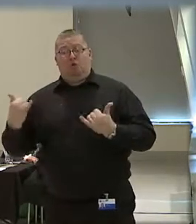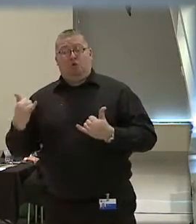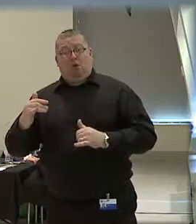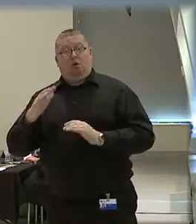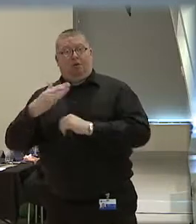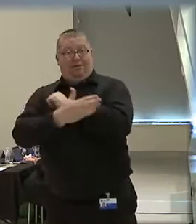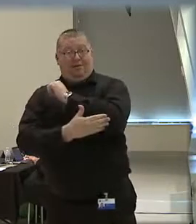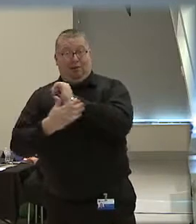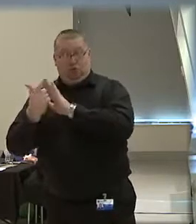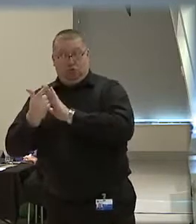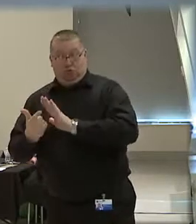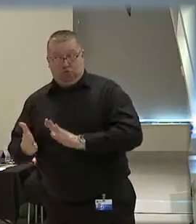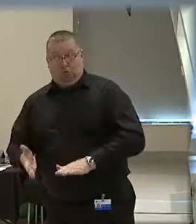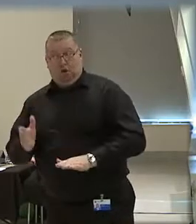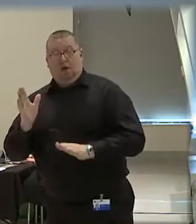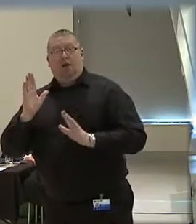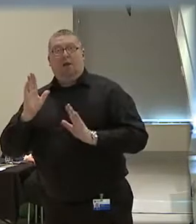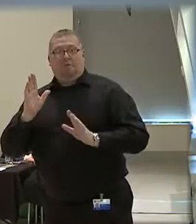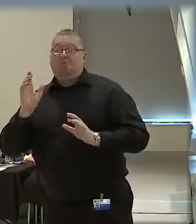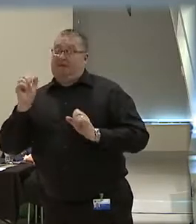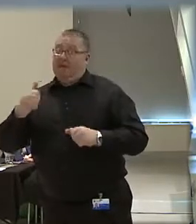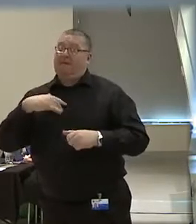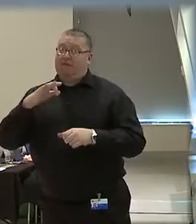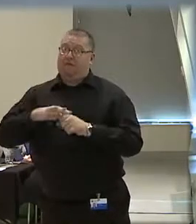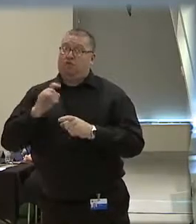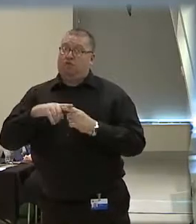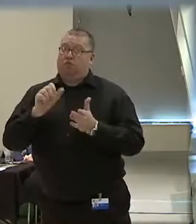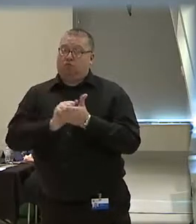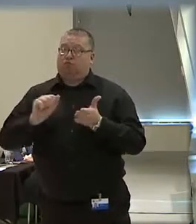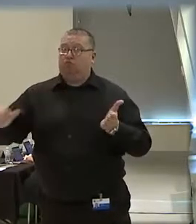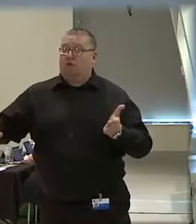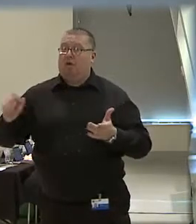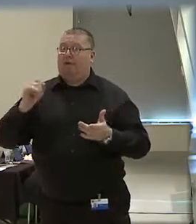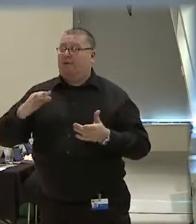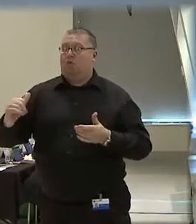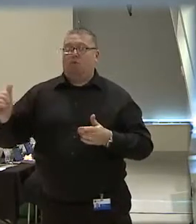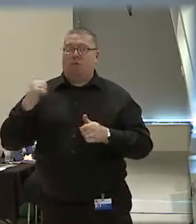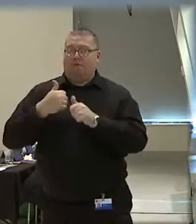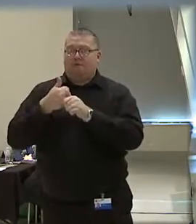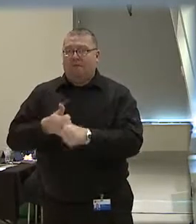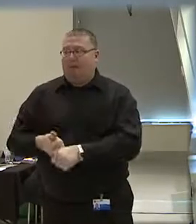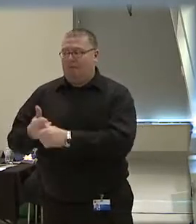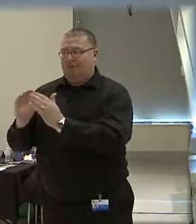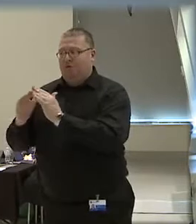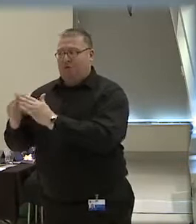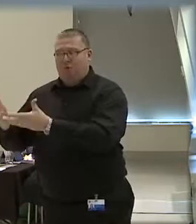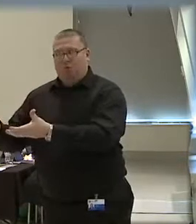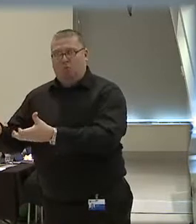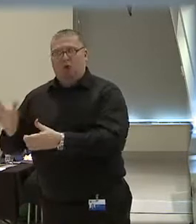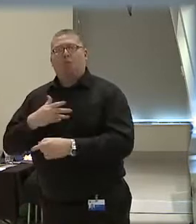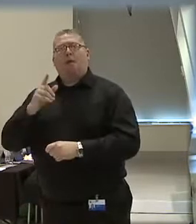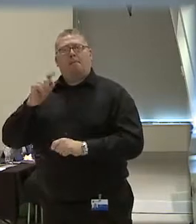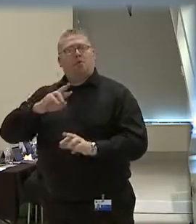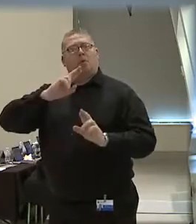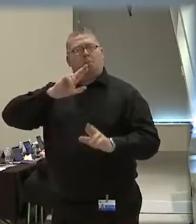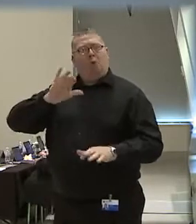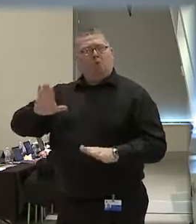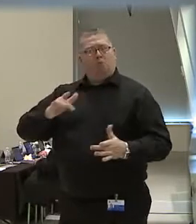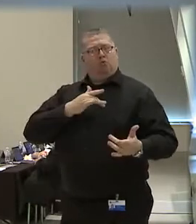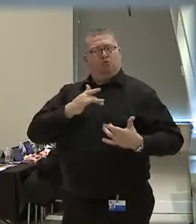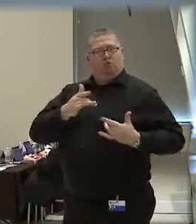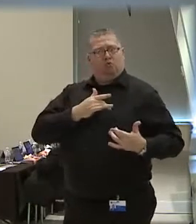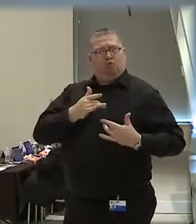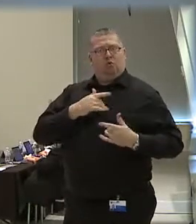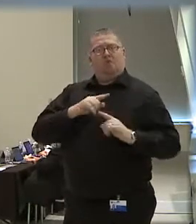such as yourself are also subject to being voted out if they go against the will. So we have to address those concerns, and yet